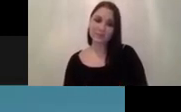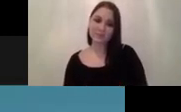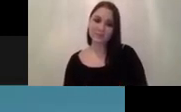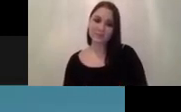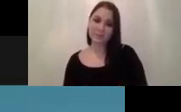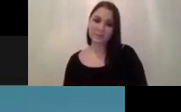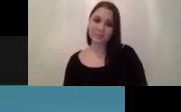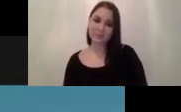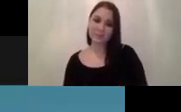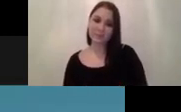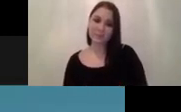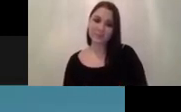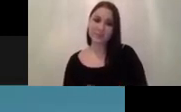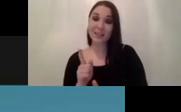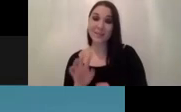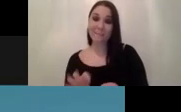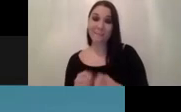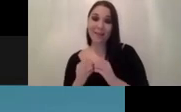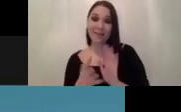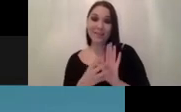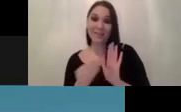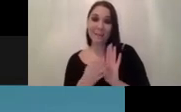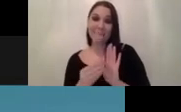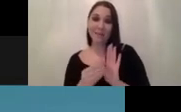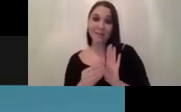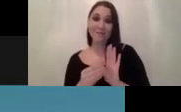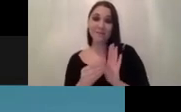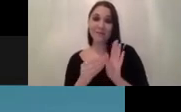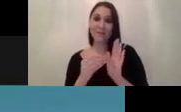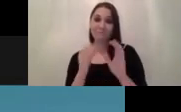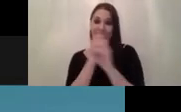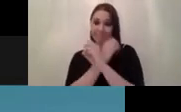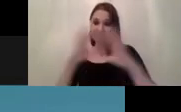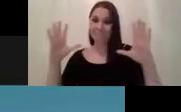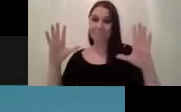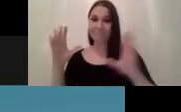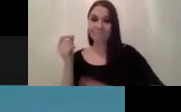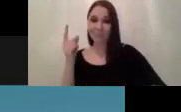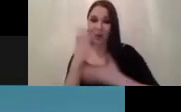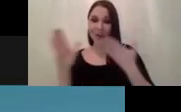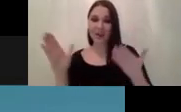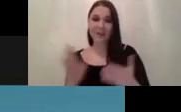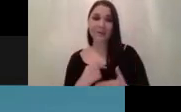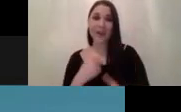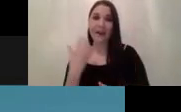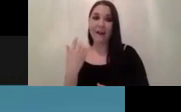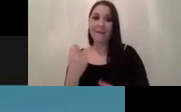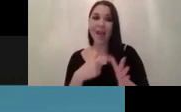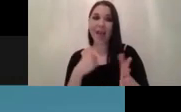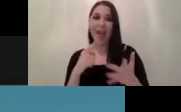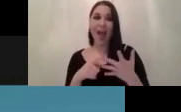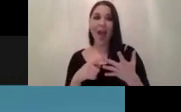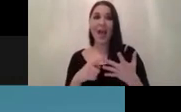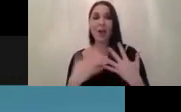let's make this abstract example a little bit more concrete so um i have the idea of the ai audience analyzer